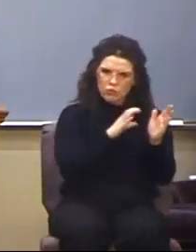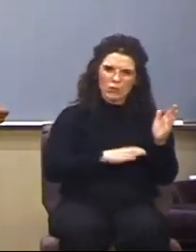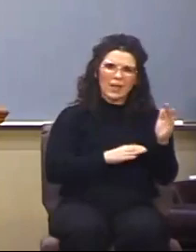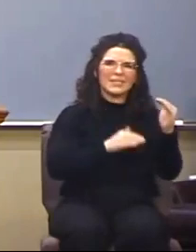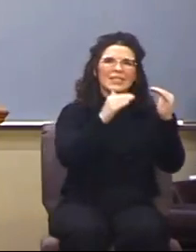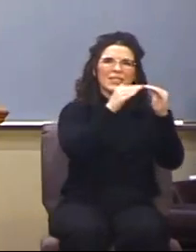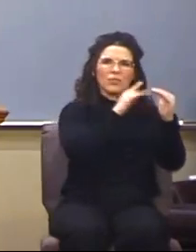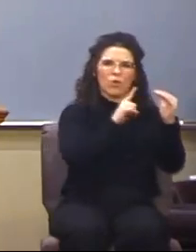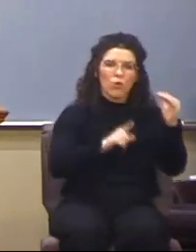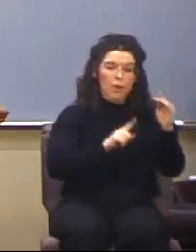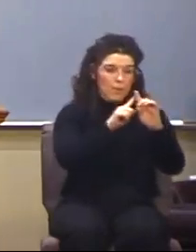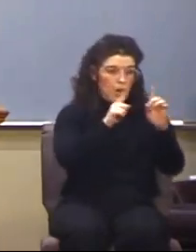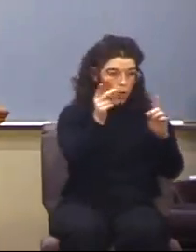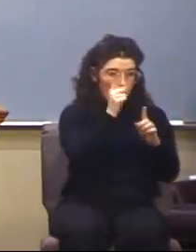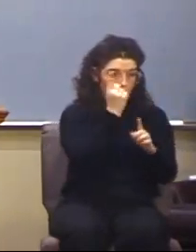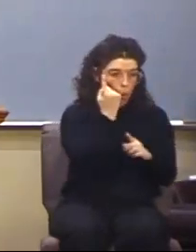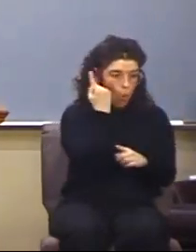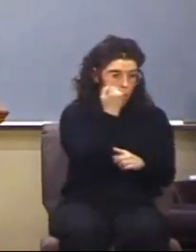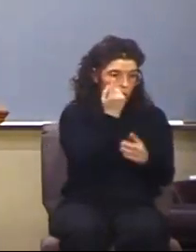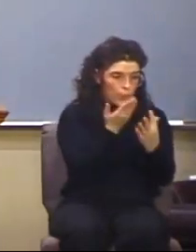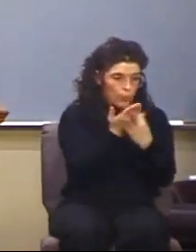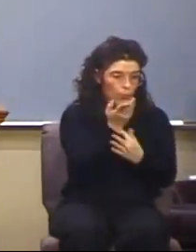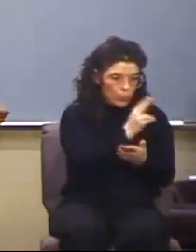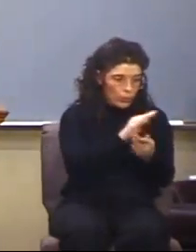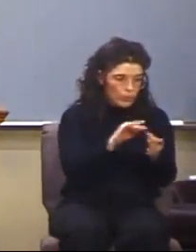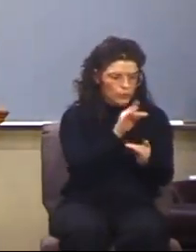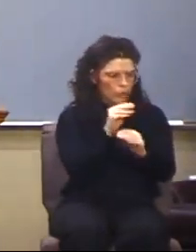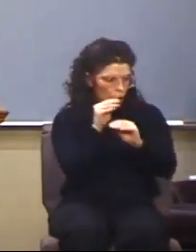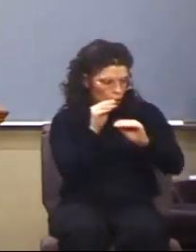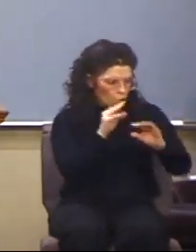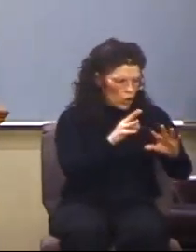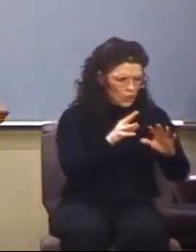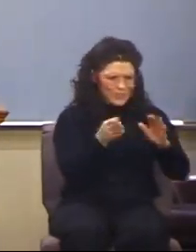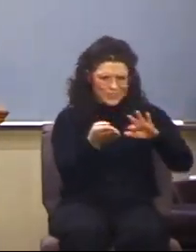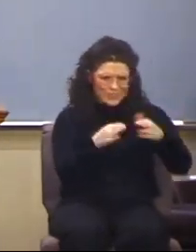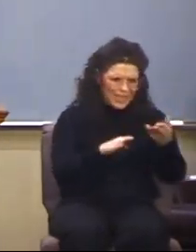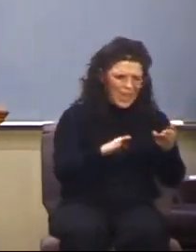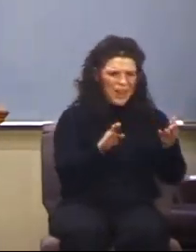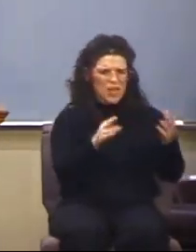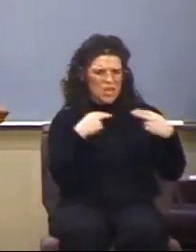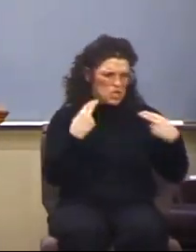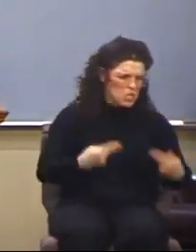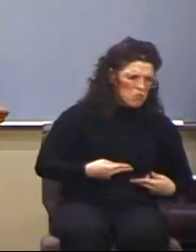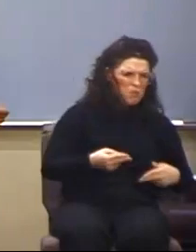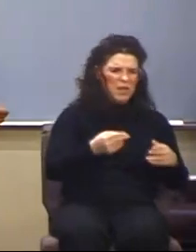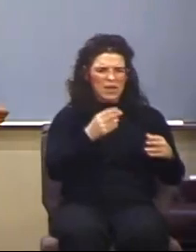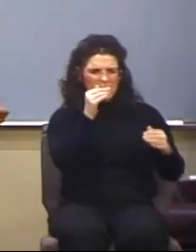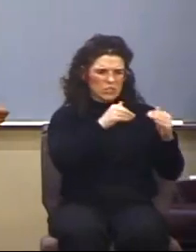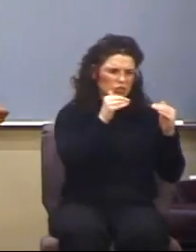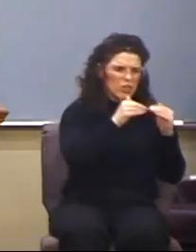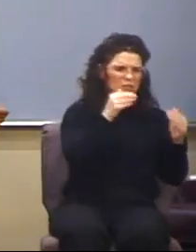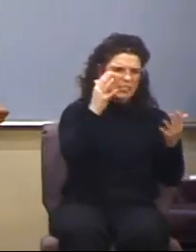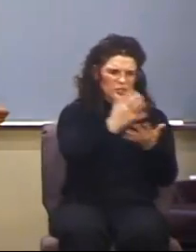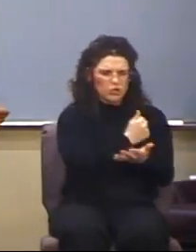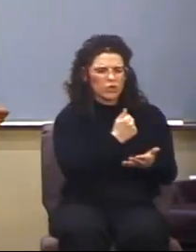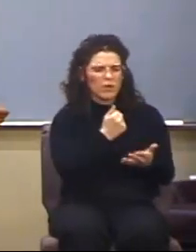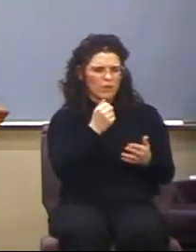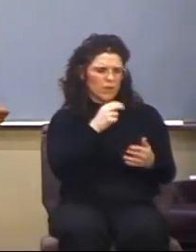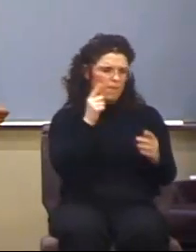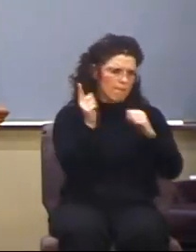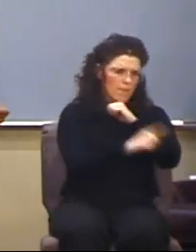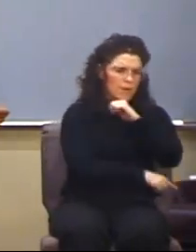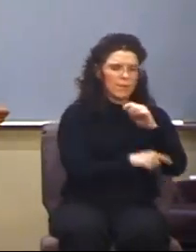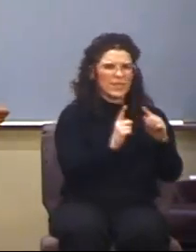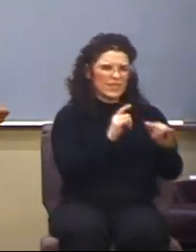keep it in the context of the resurrection. Being accursed, he's dead, mere mortal, he justly deserved punishment but he's still in the ground. He is